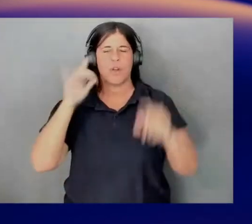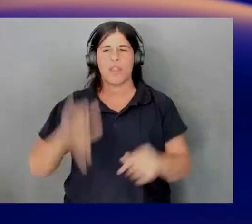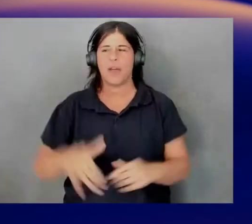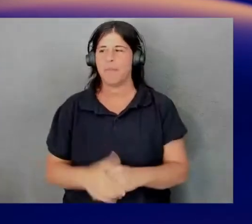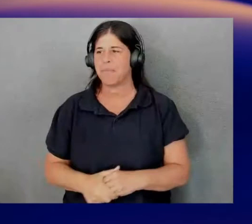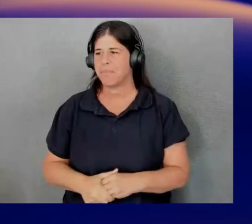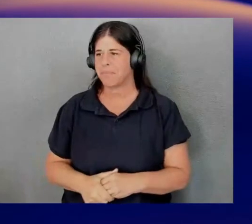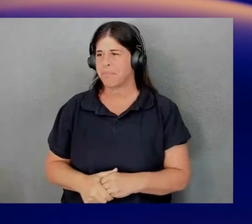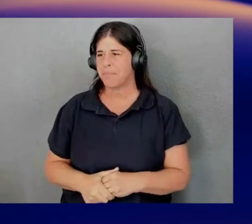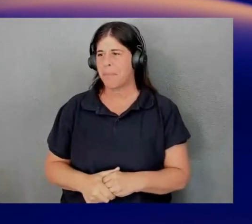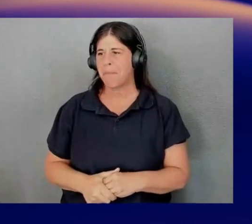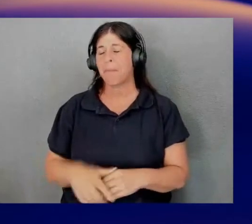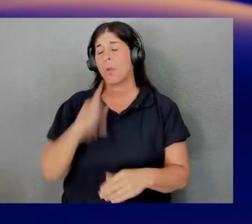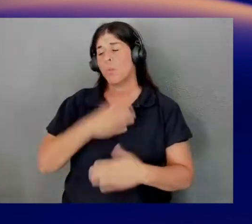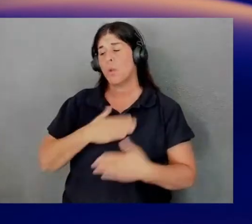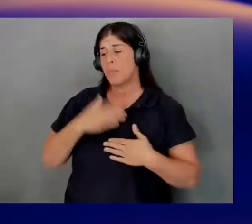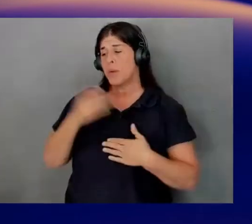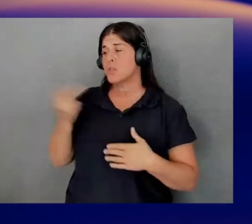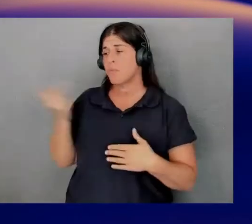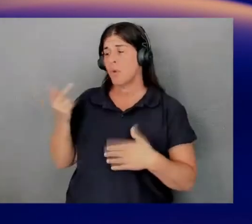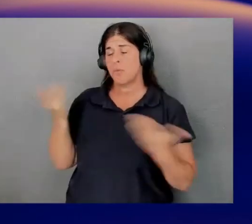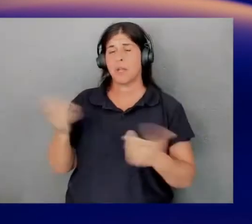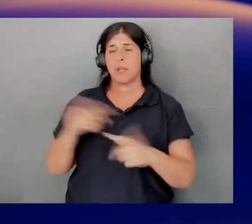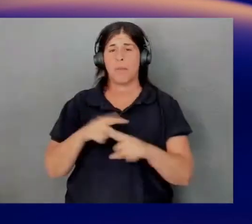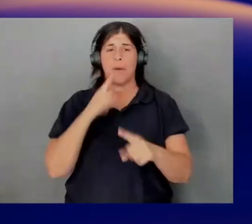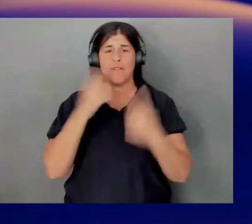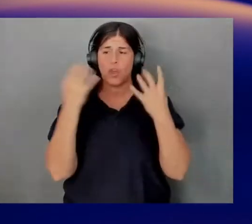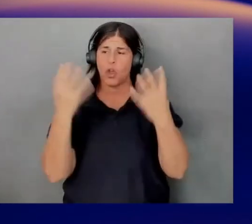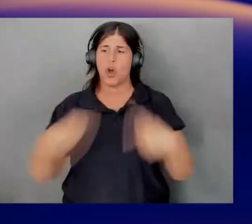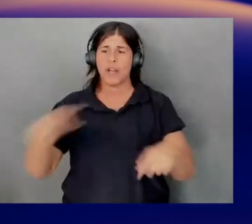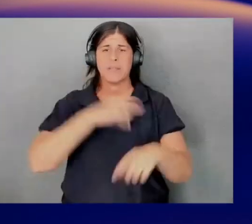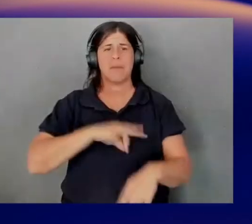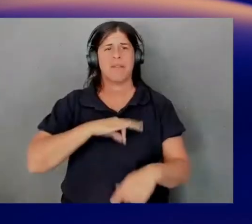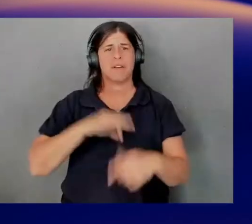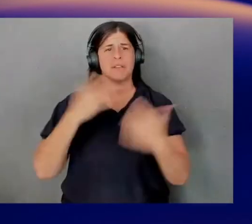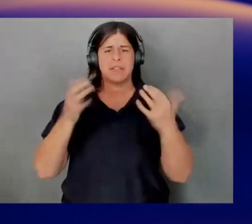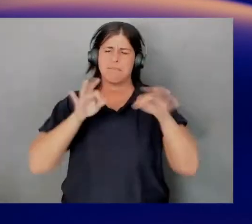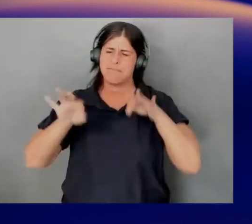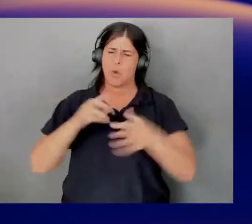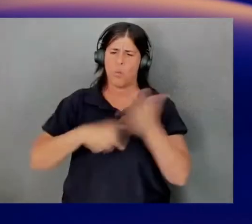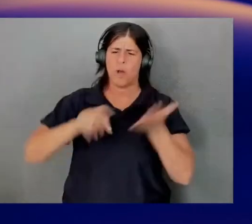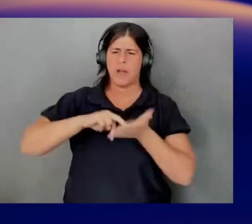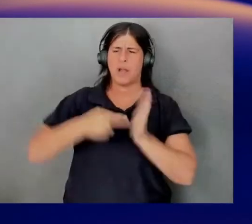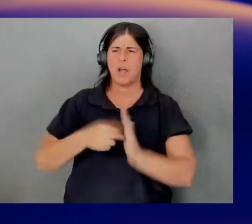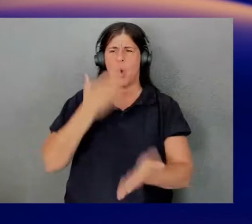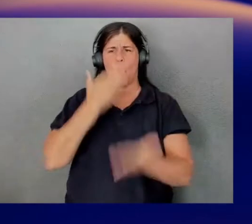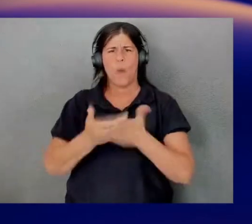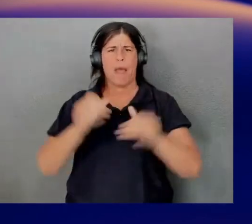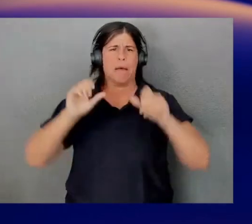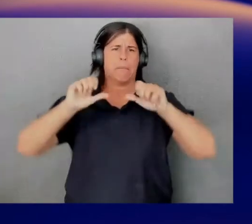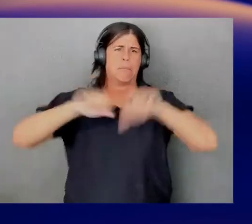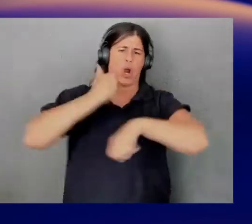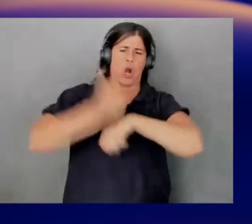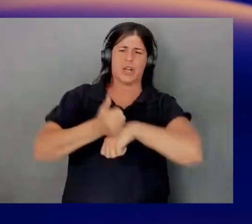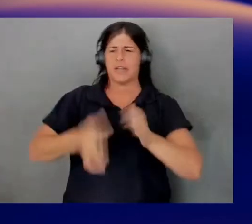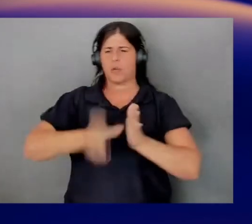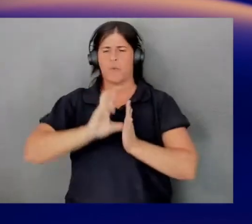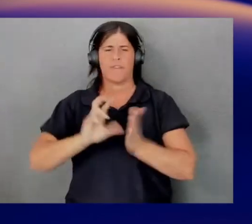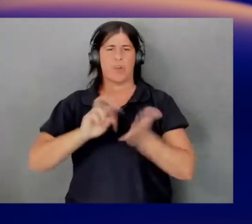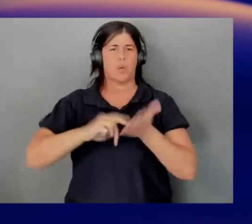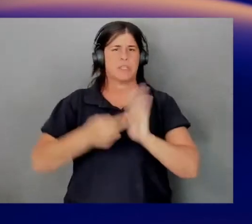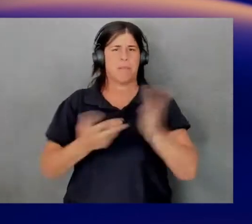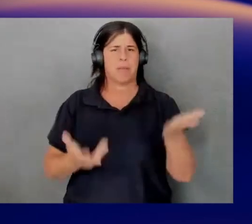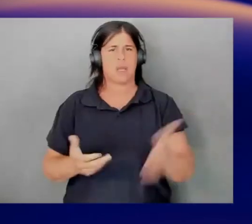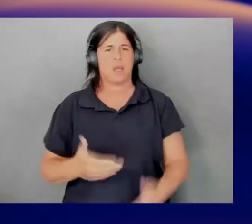both being here. So, for the audience's benefit, let's level set on what is a well-architected review. Absolutely. So, well-architected